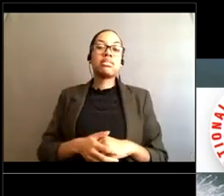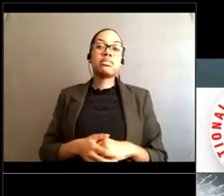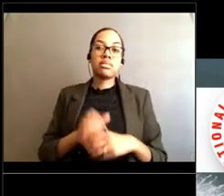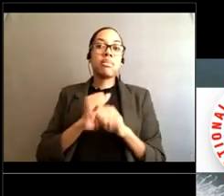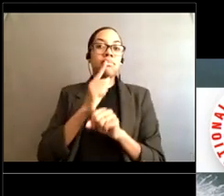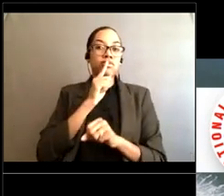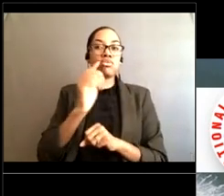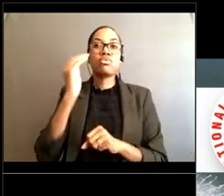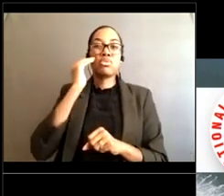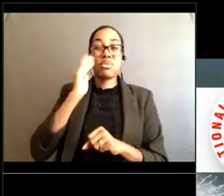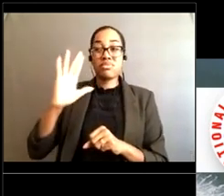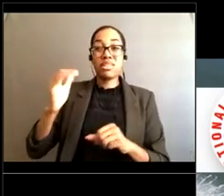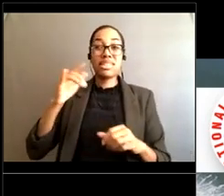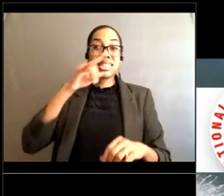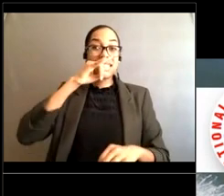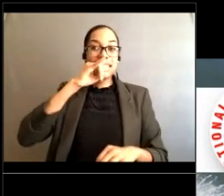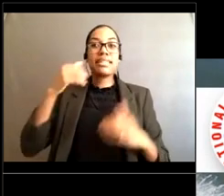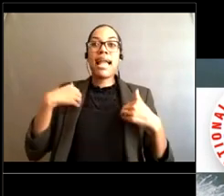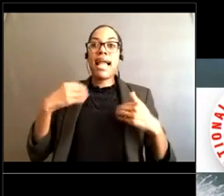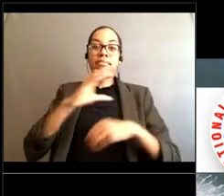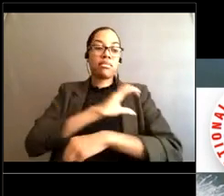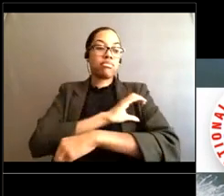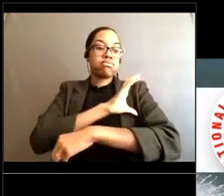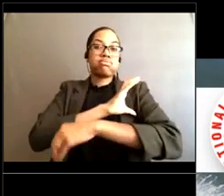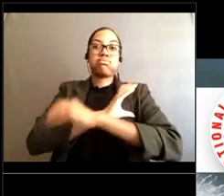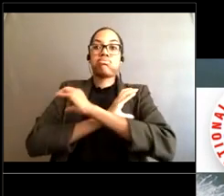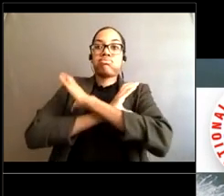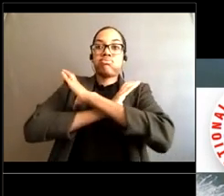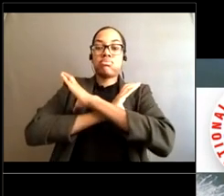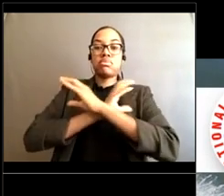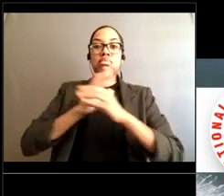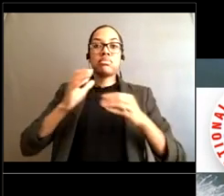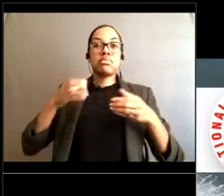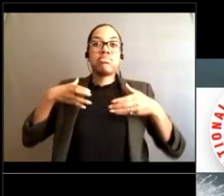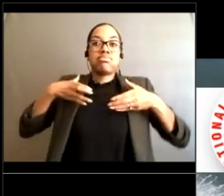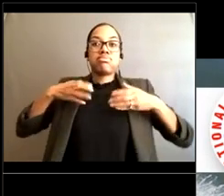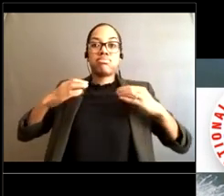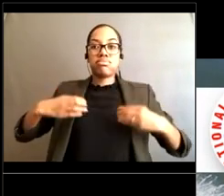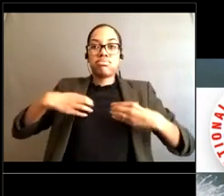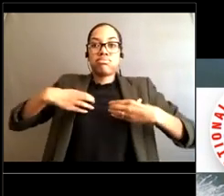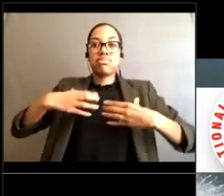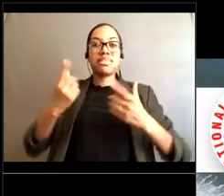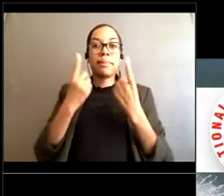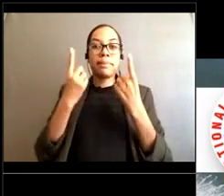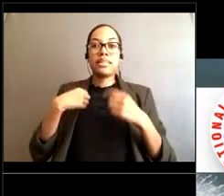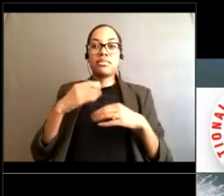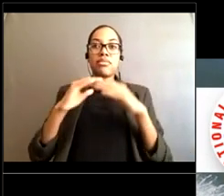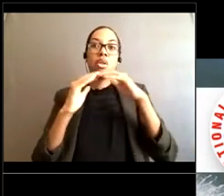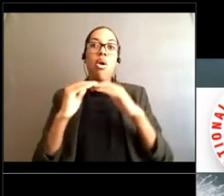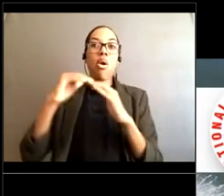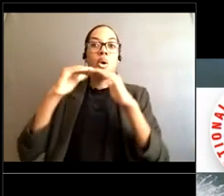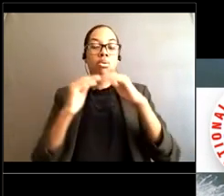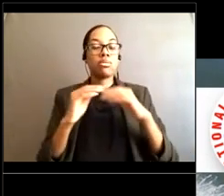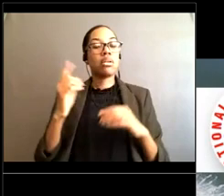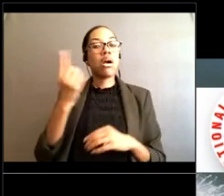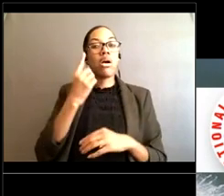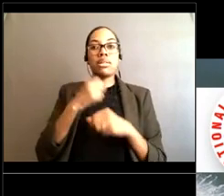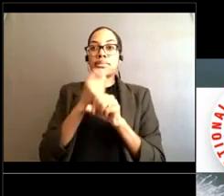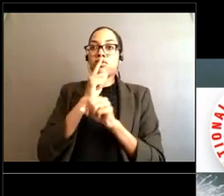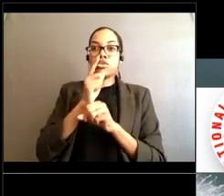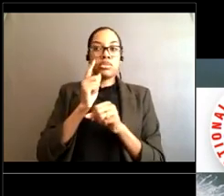they have little floaties on or some kind of flotation device nearby that they can play with And um, and always keep an eye on them too